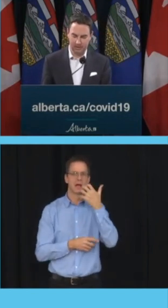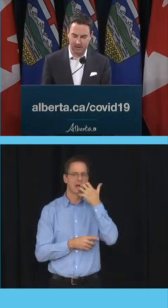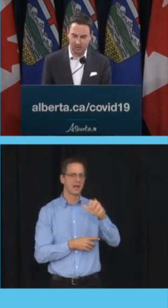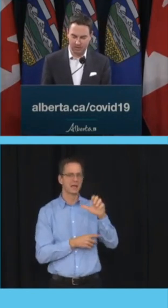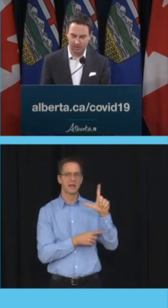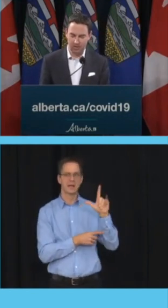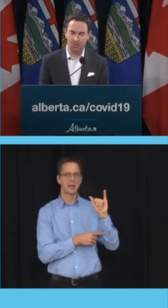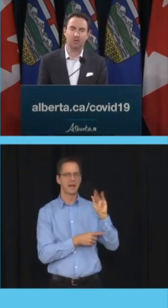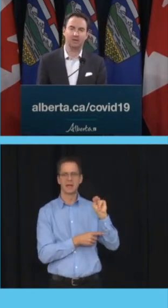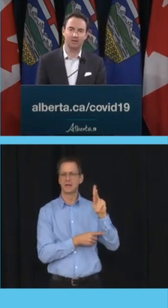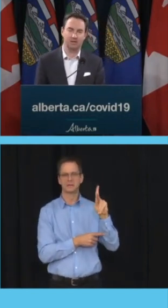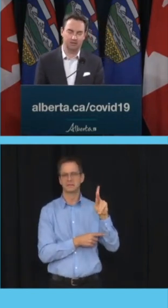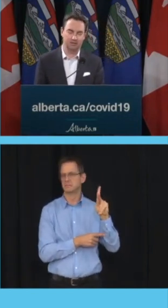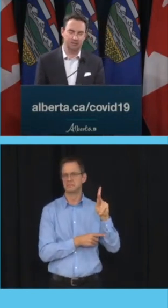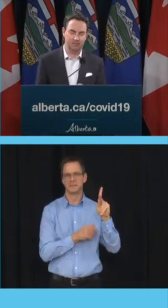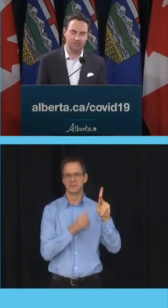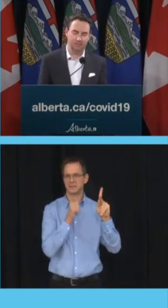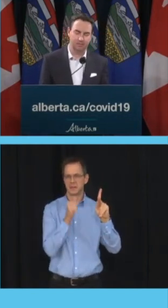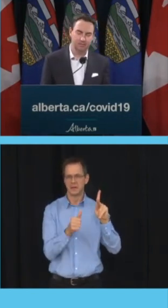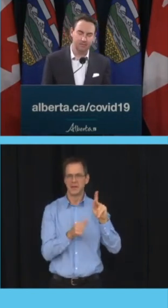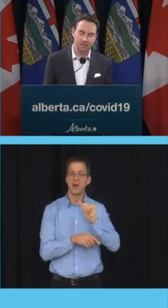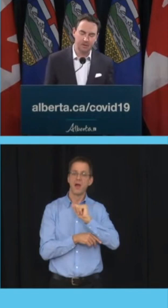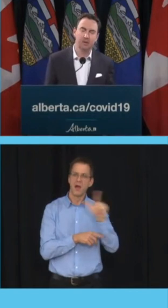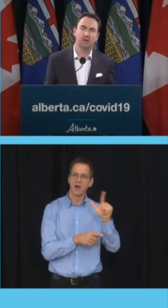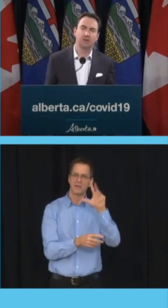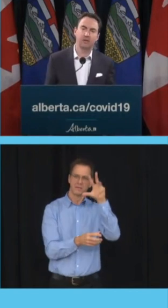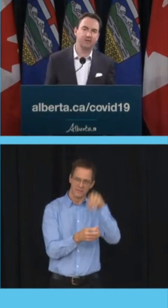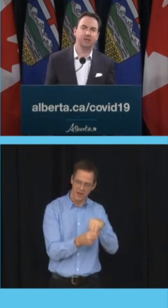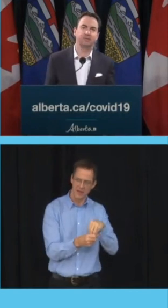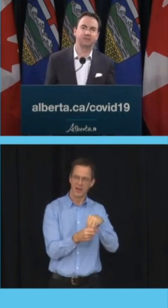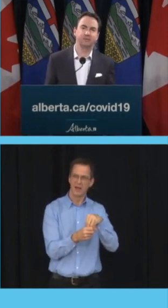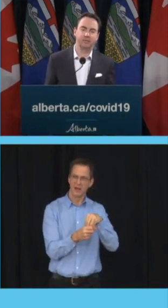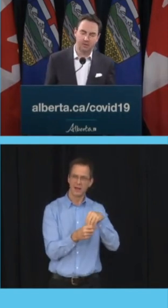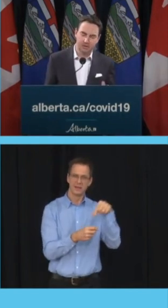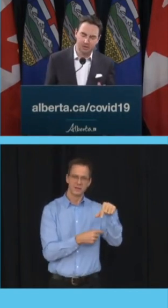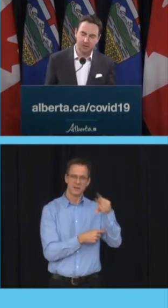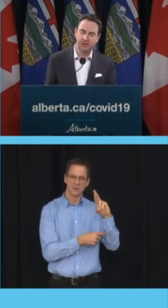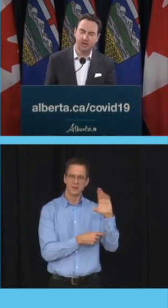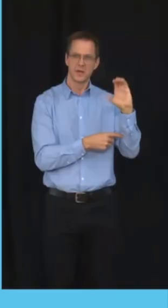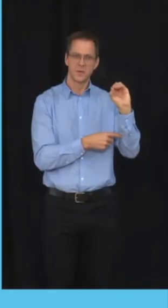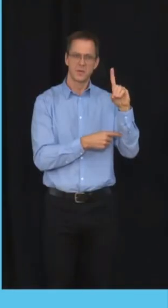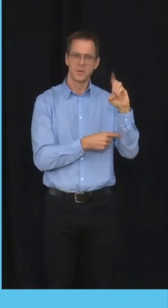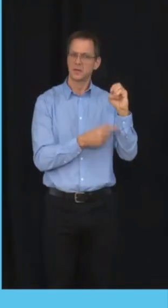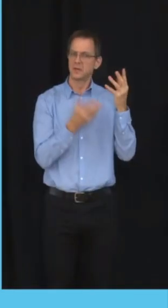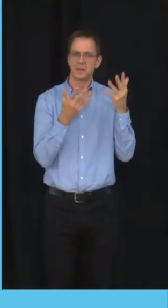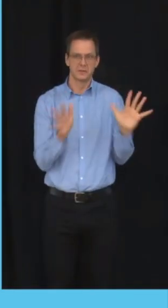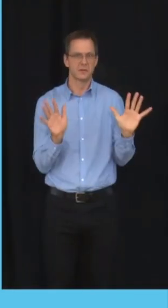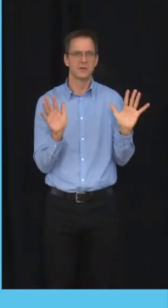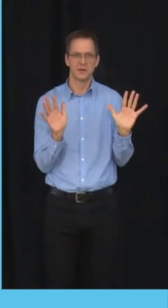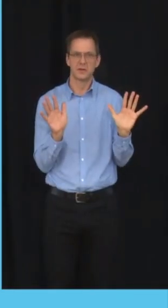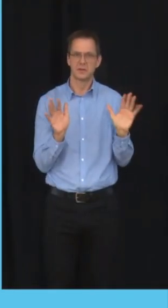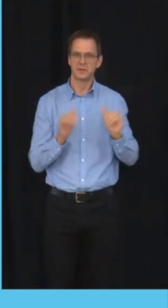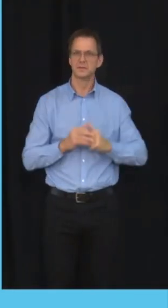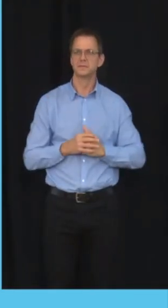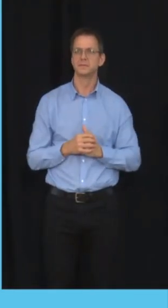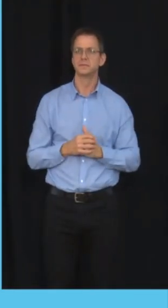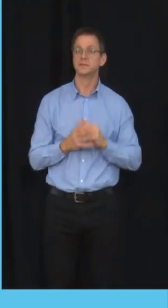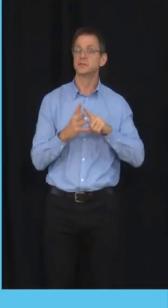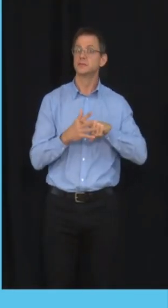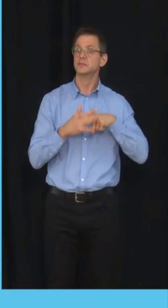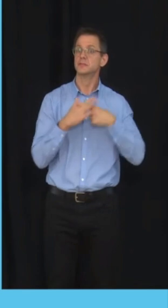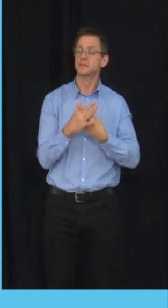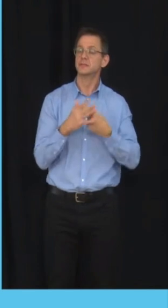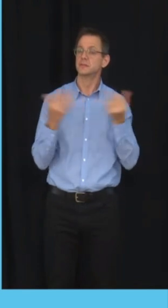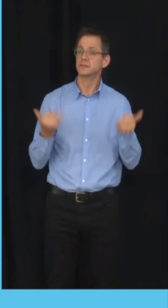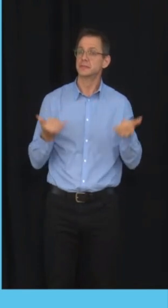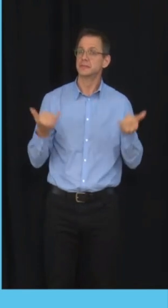is contained within the code itself. So that's it. Starting today, if you've got a QR code